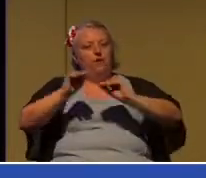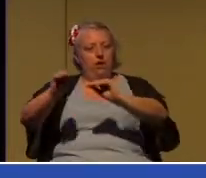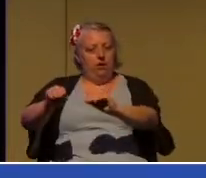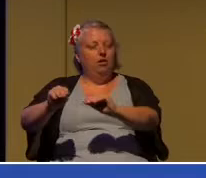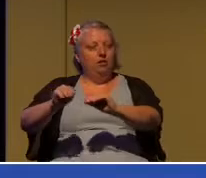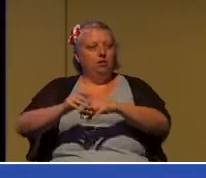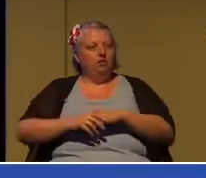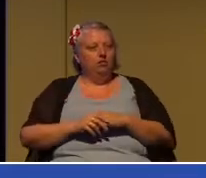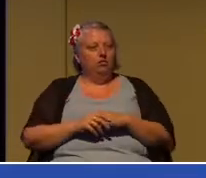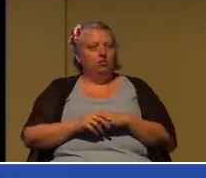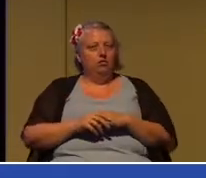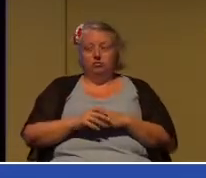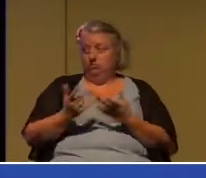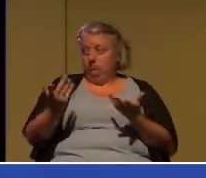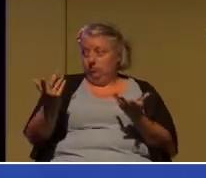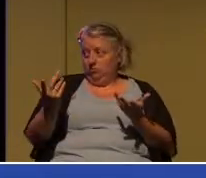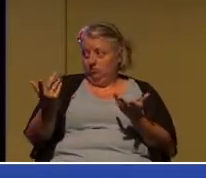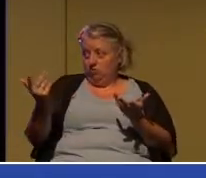You with me?